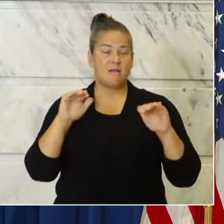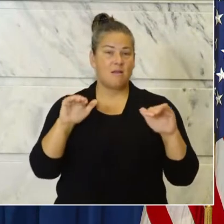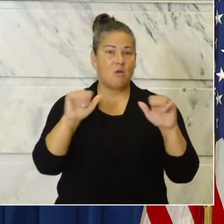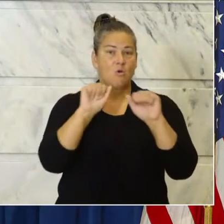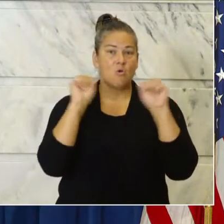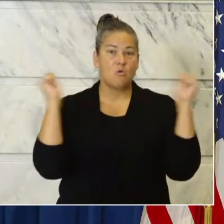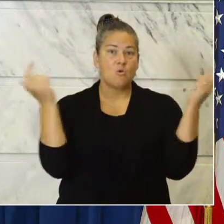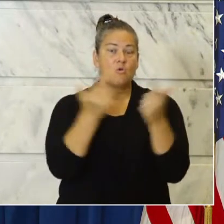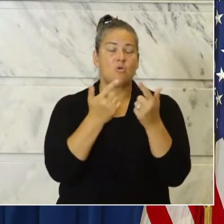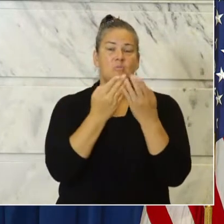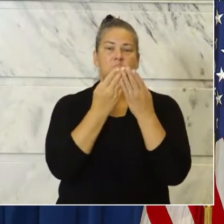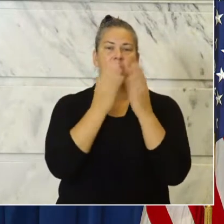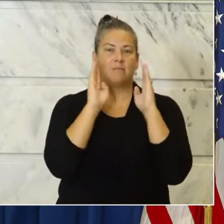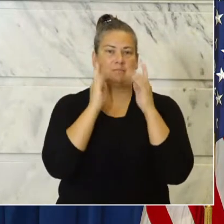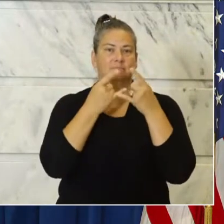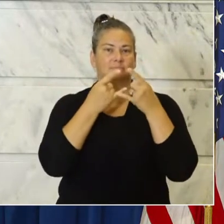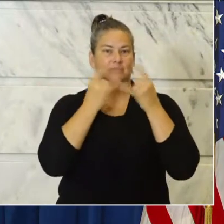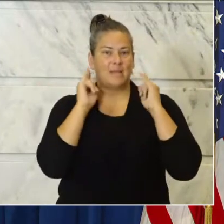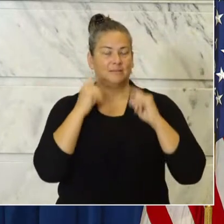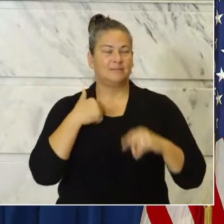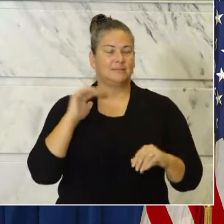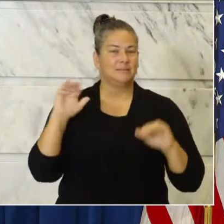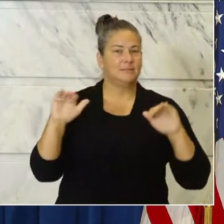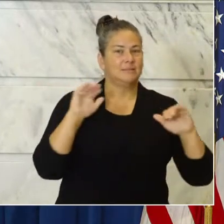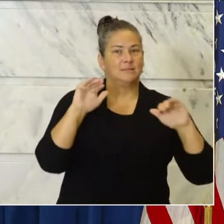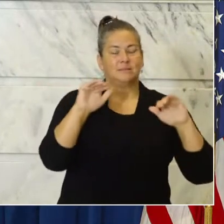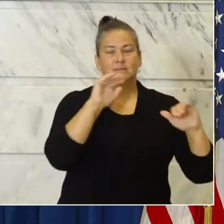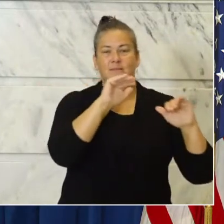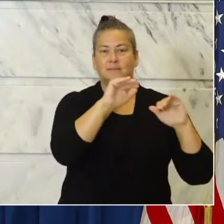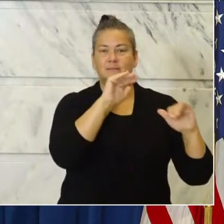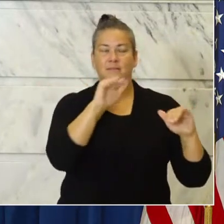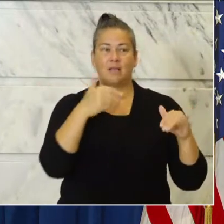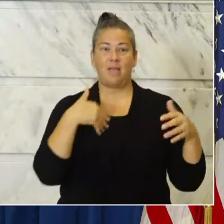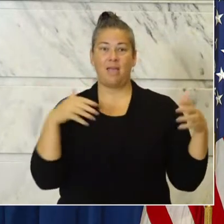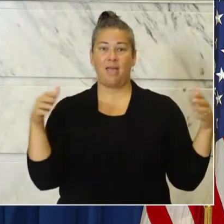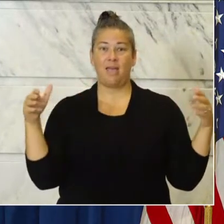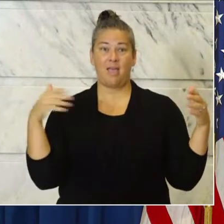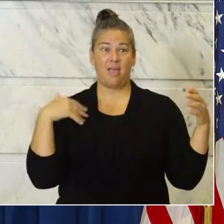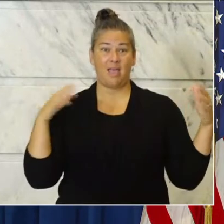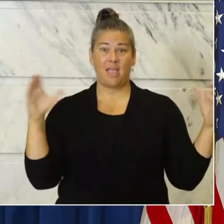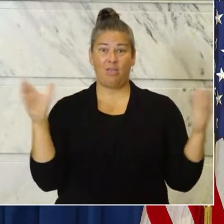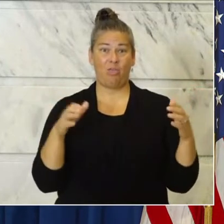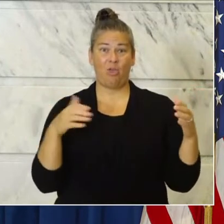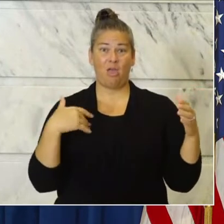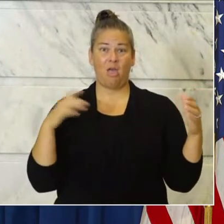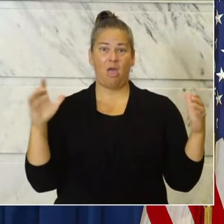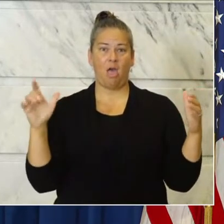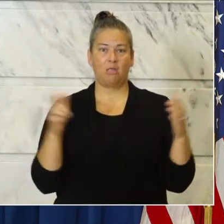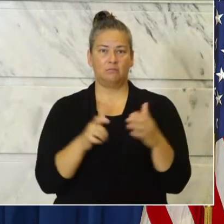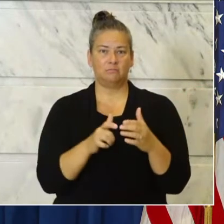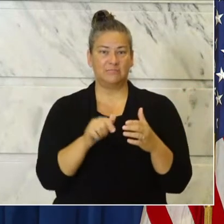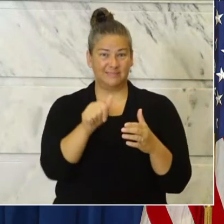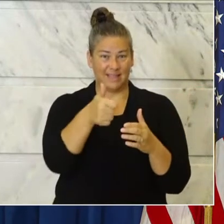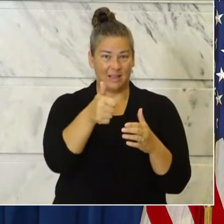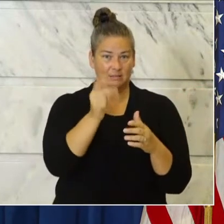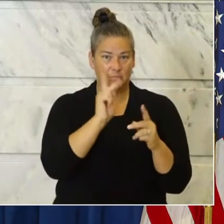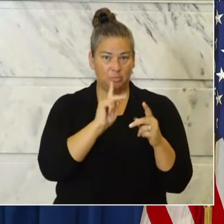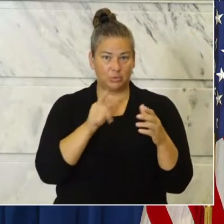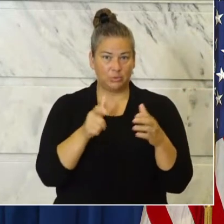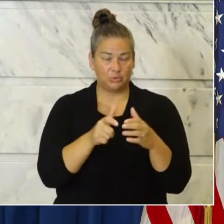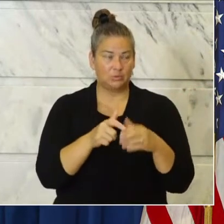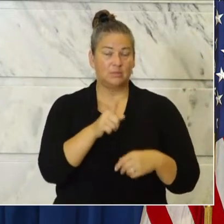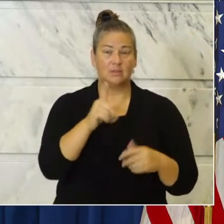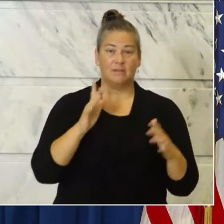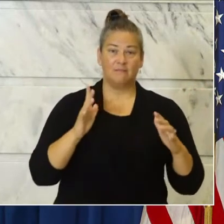facial covering about reducing our get togethers down to 10 people or less about canceling those